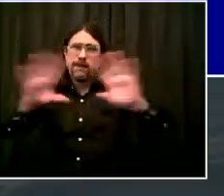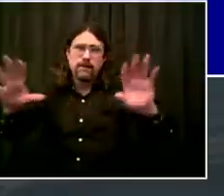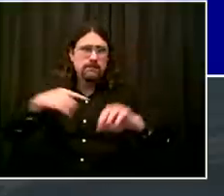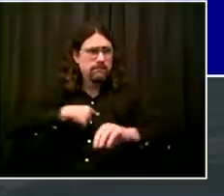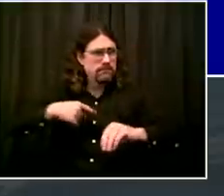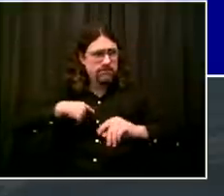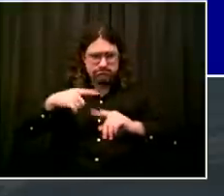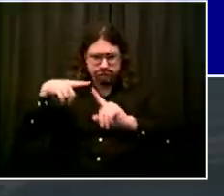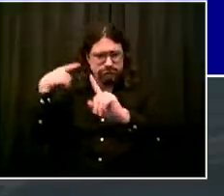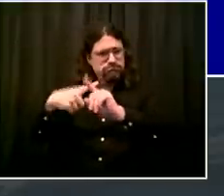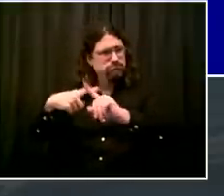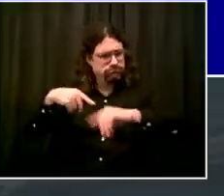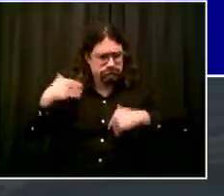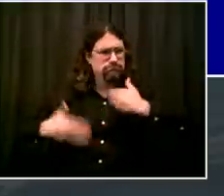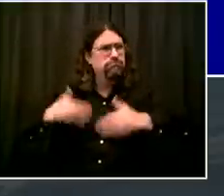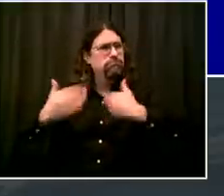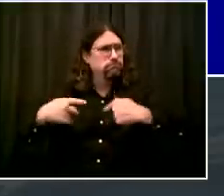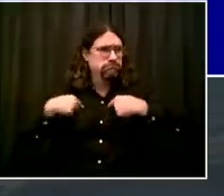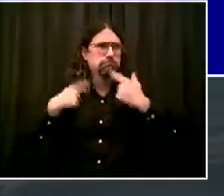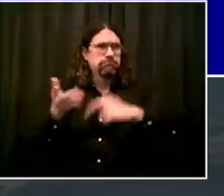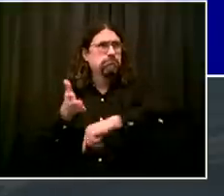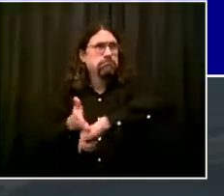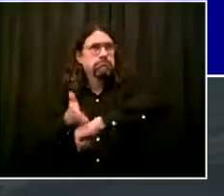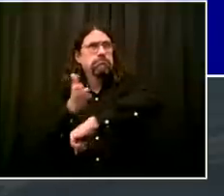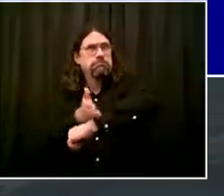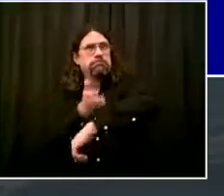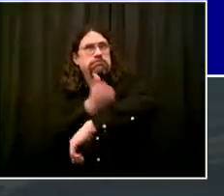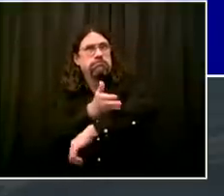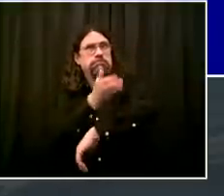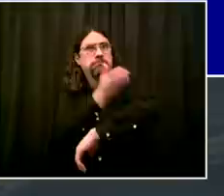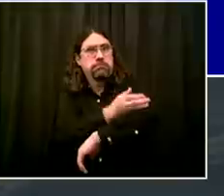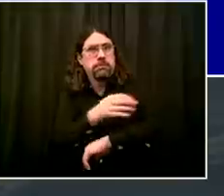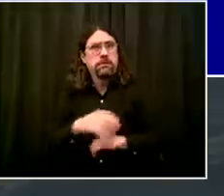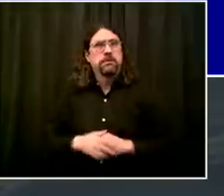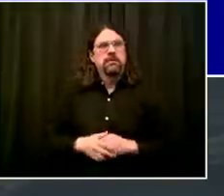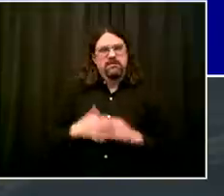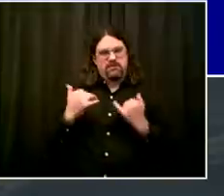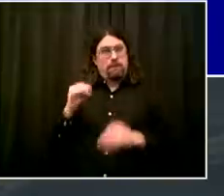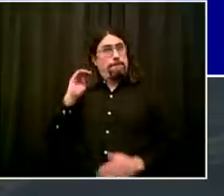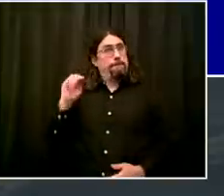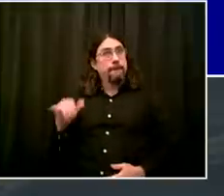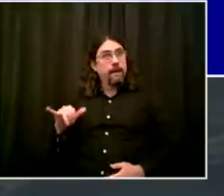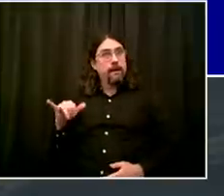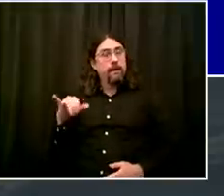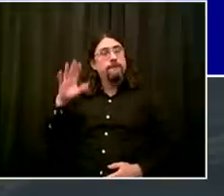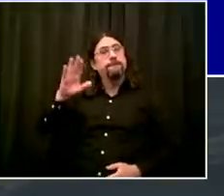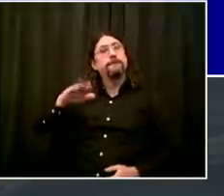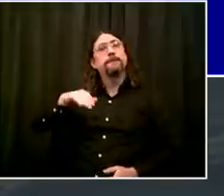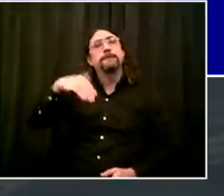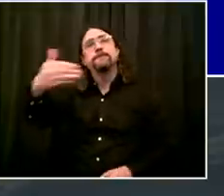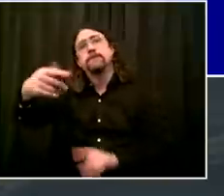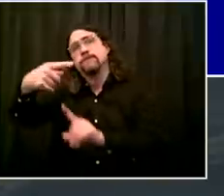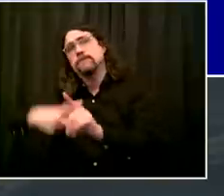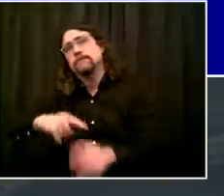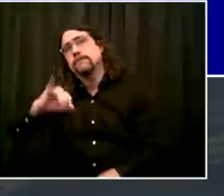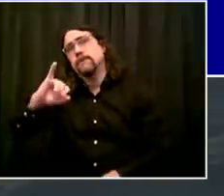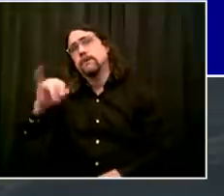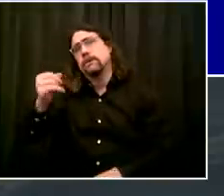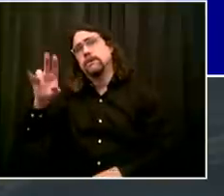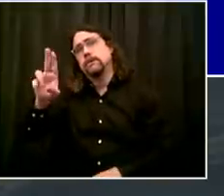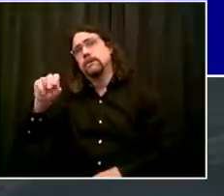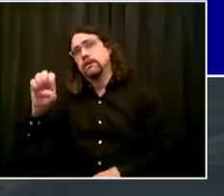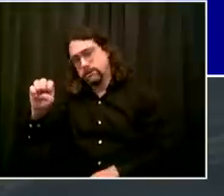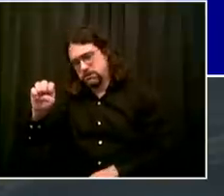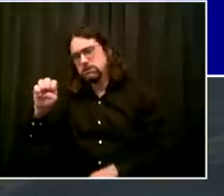there's a strong likelihood that things are going to change for the better because we're making consistent progress. So every day